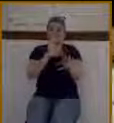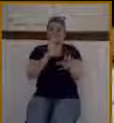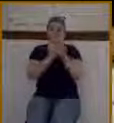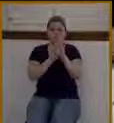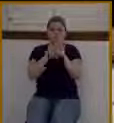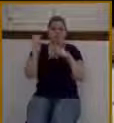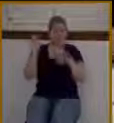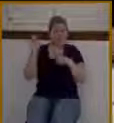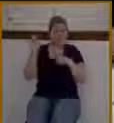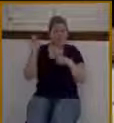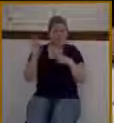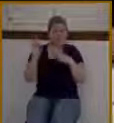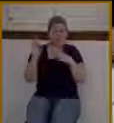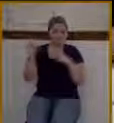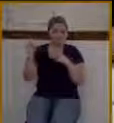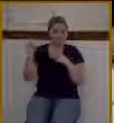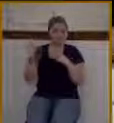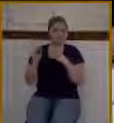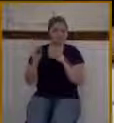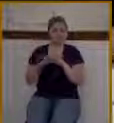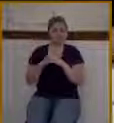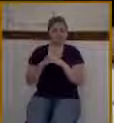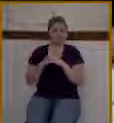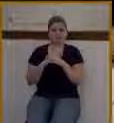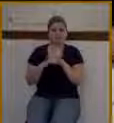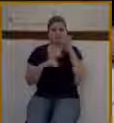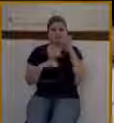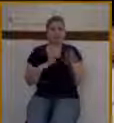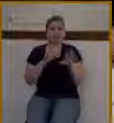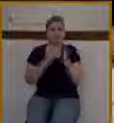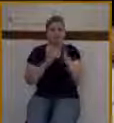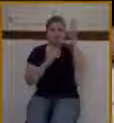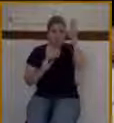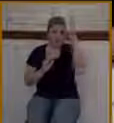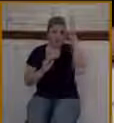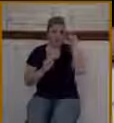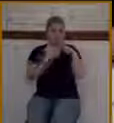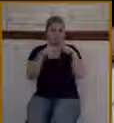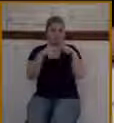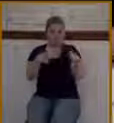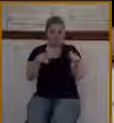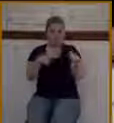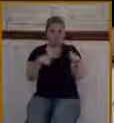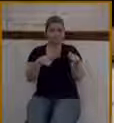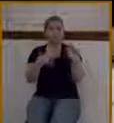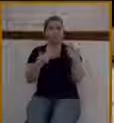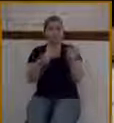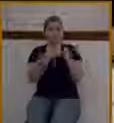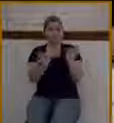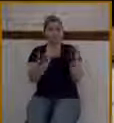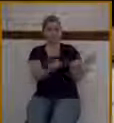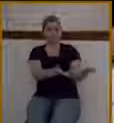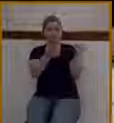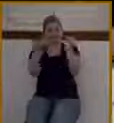a colt tied, whereon never man sat, loose him, and bring him